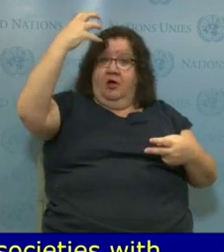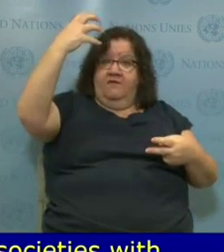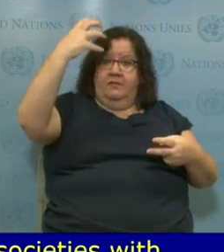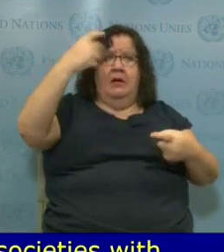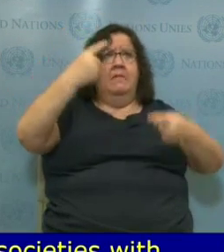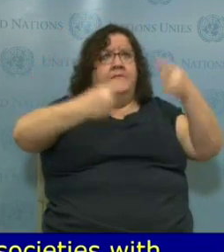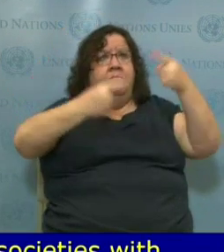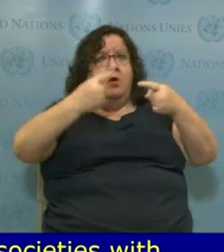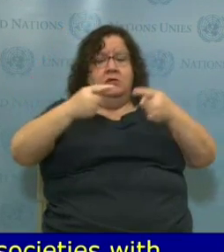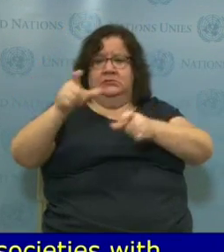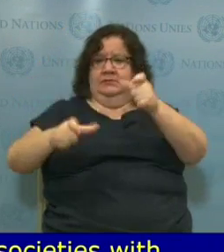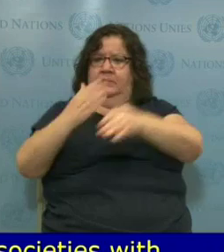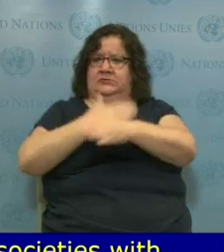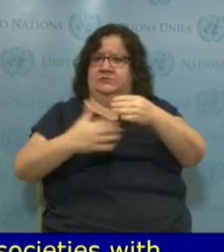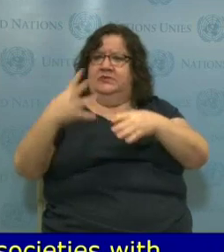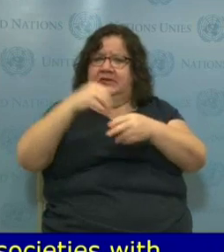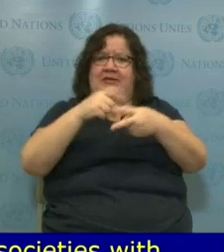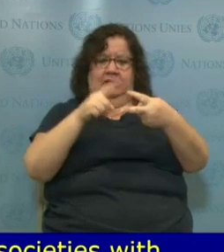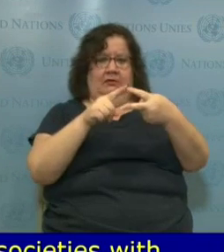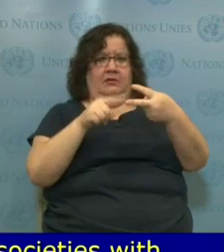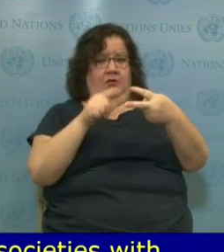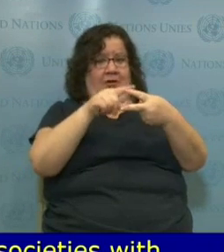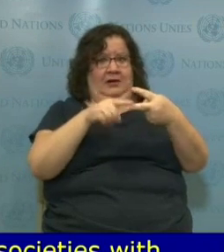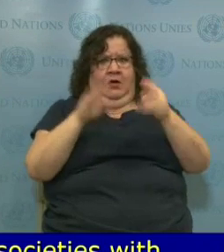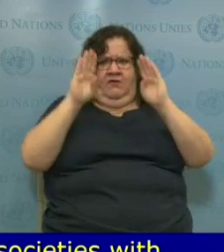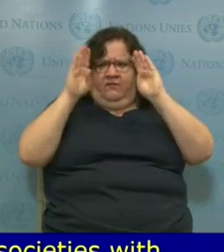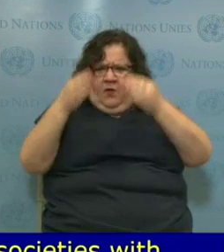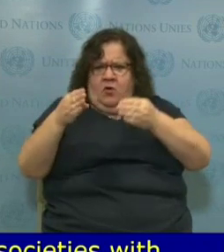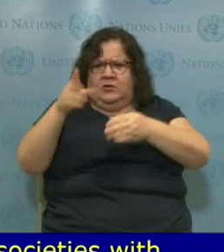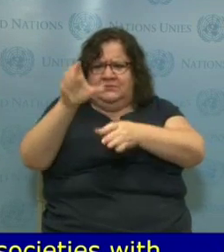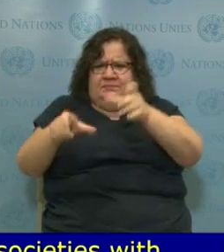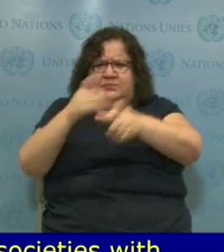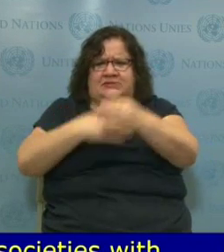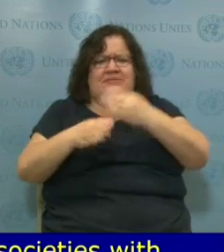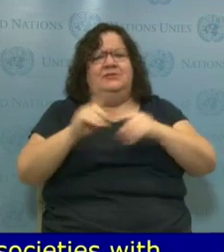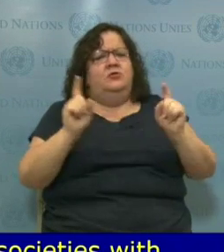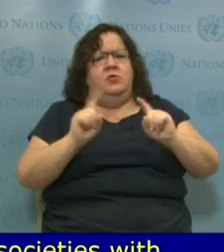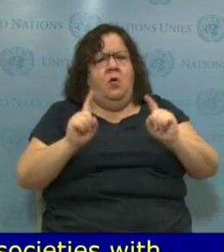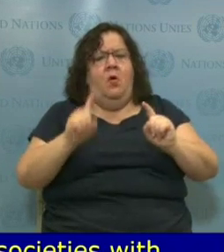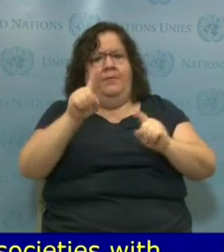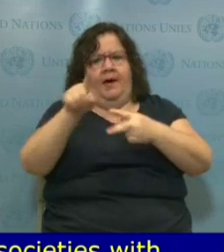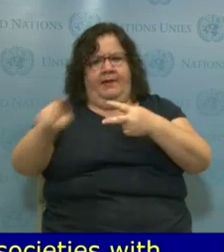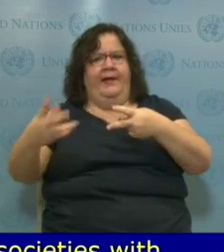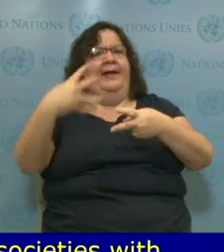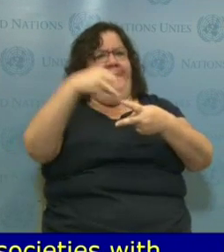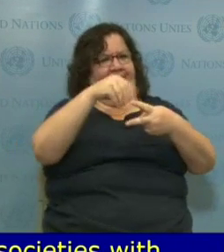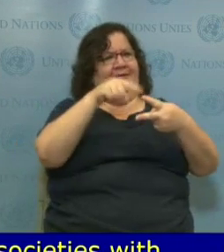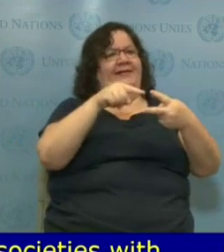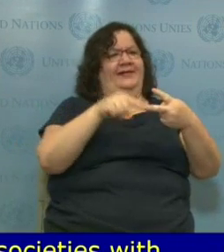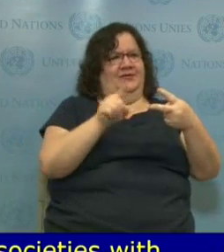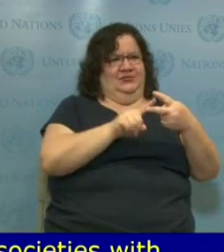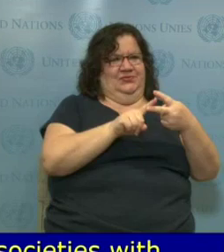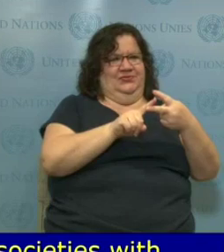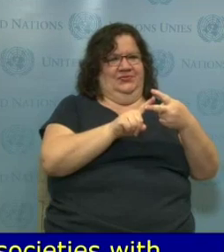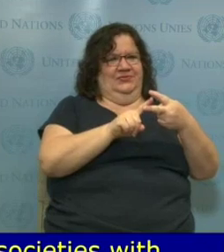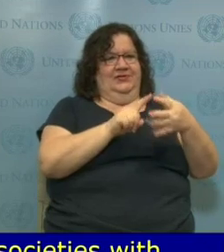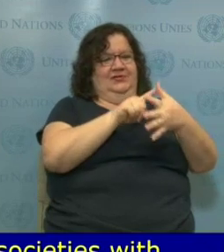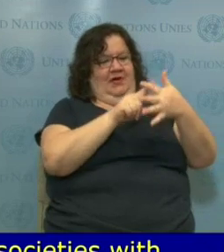Moreover, the Committee emphasizes that the majority of SDGs and their targets